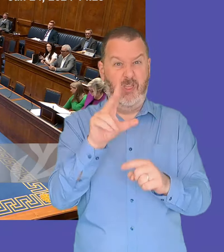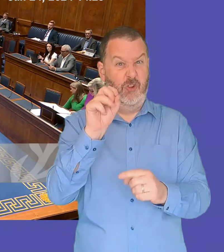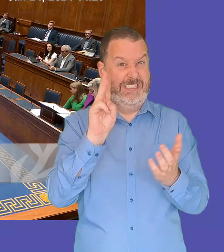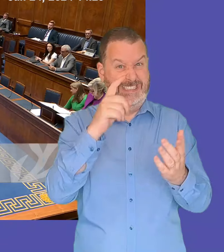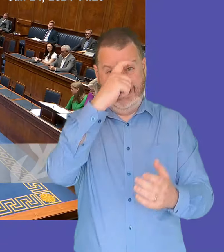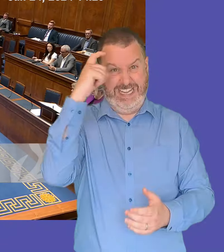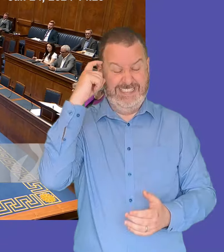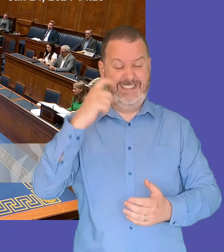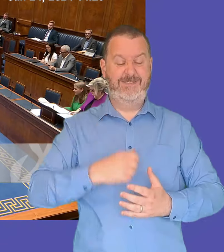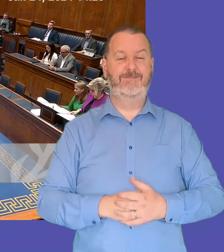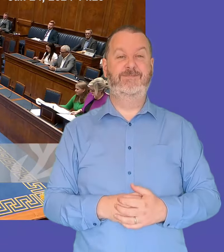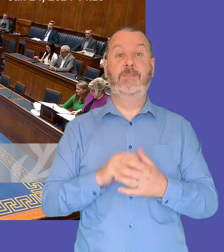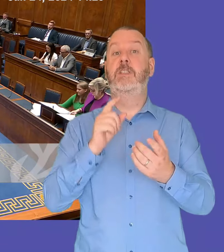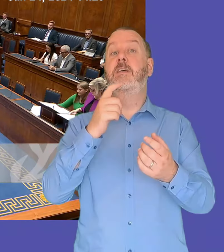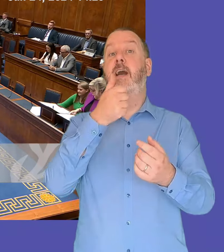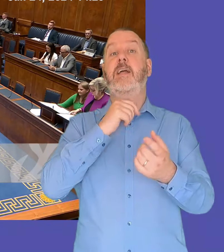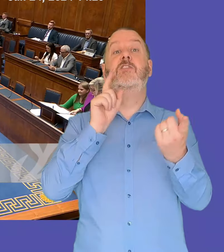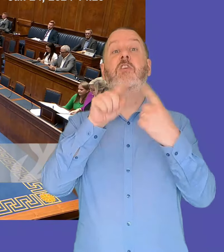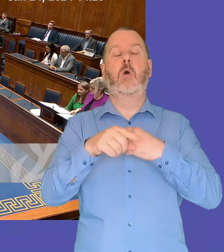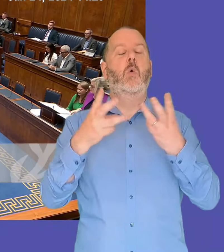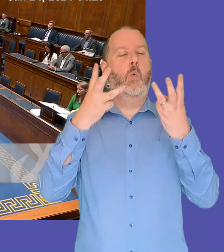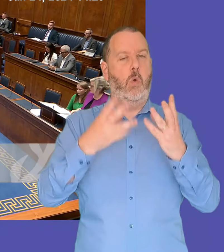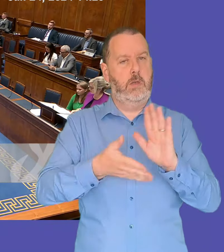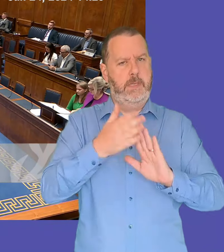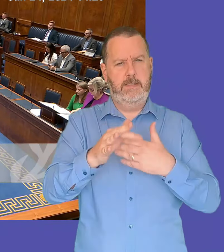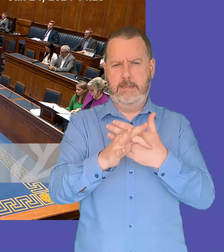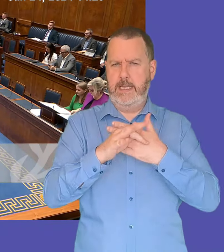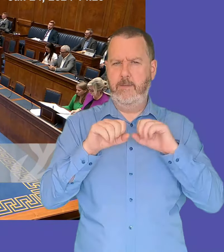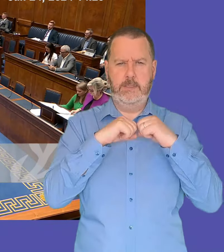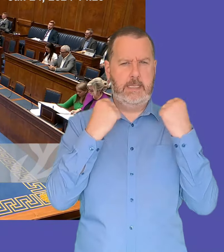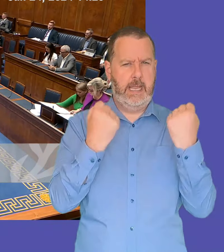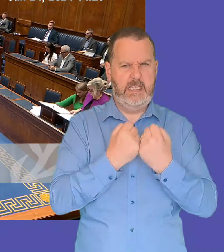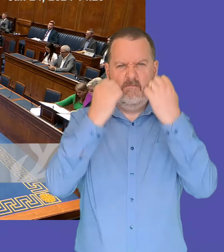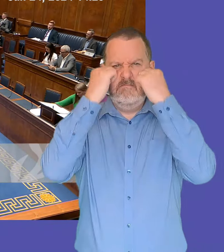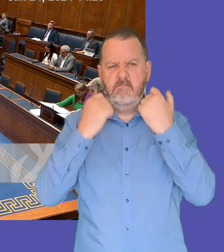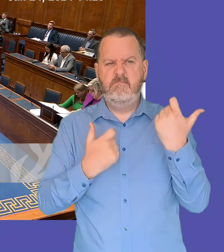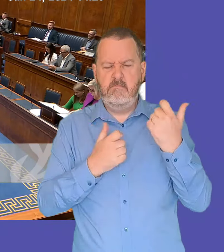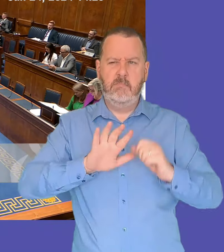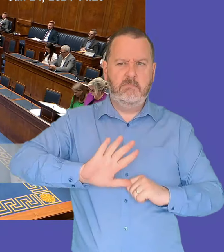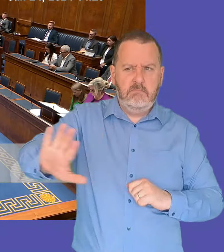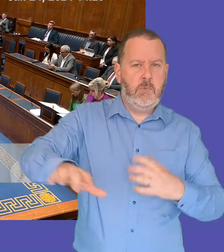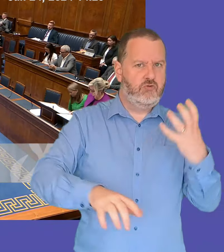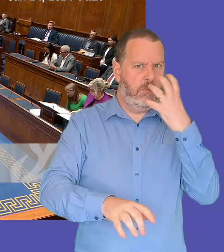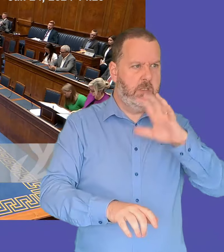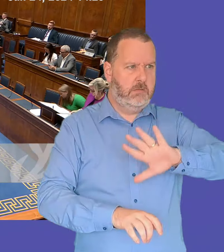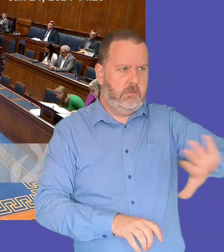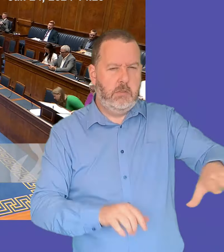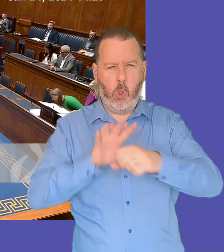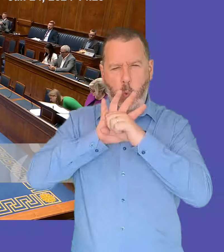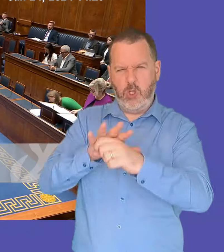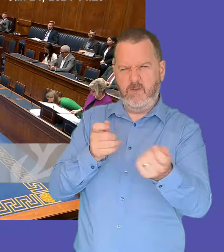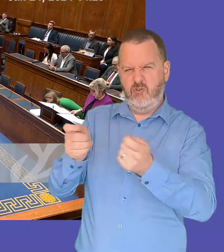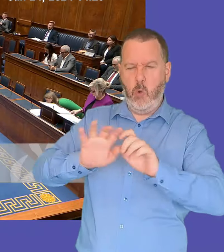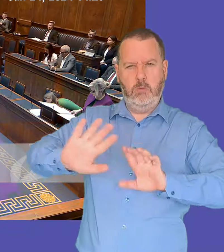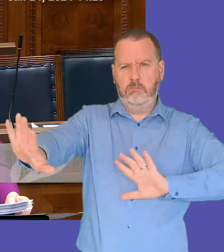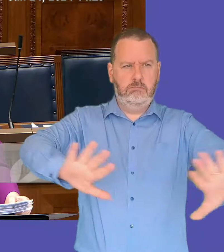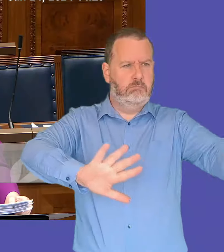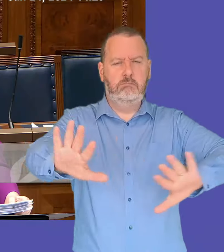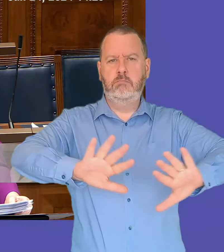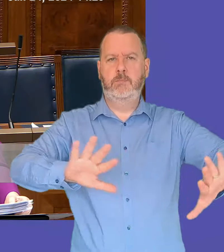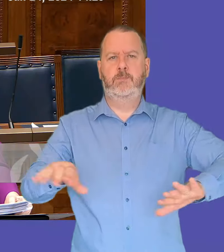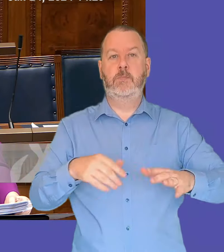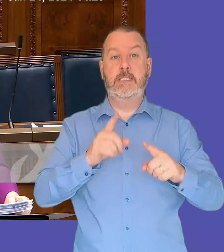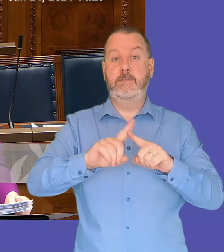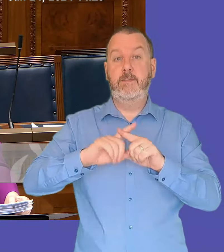determined to build a safer society free from the negative influences of paramilitarism criminality and coercive control we're doing this through a number of